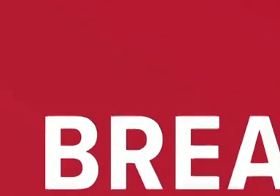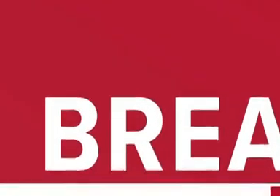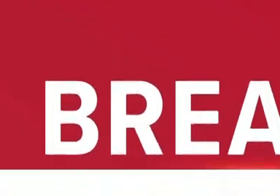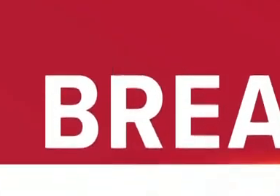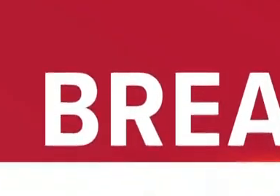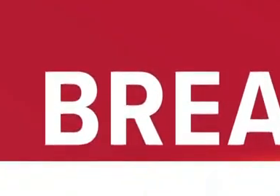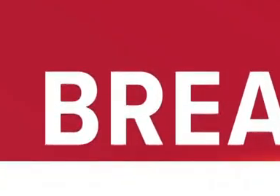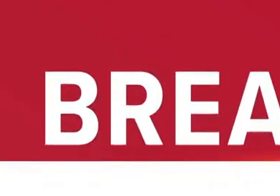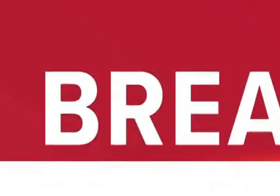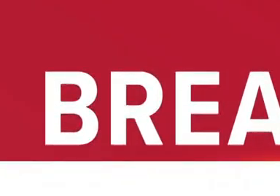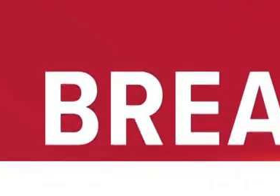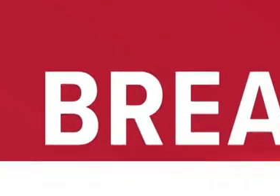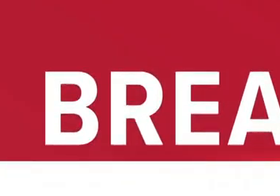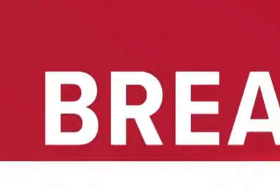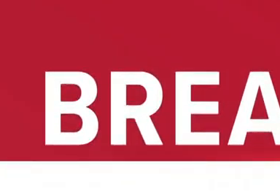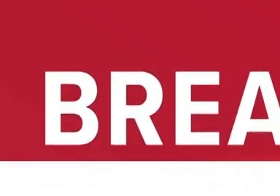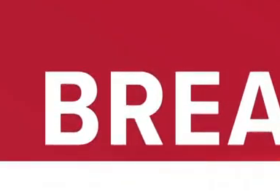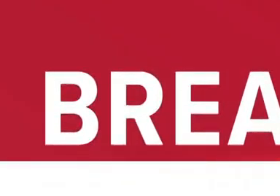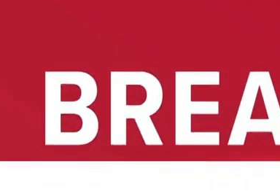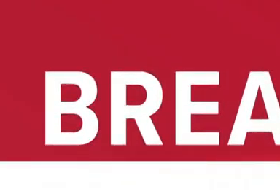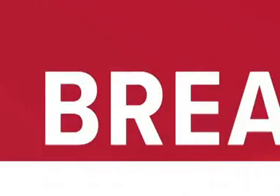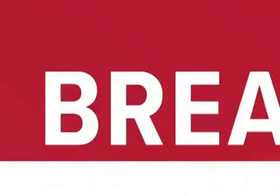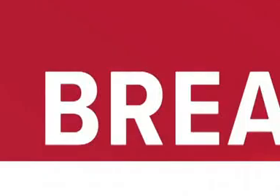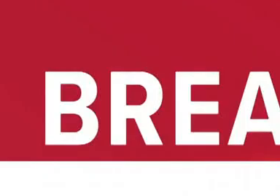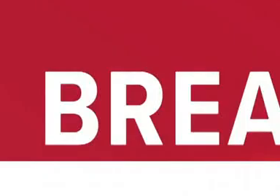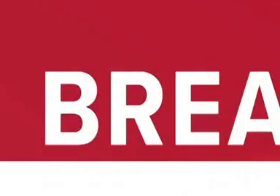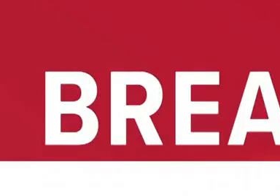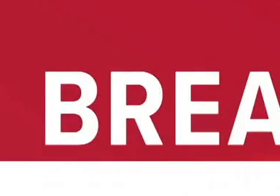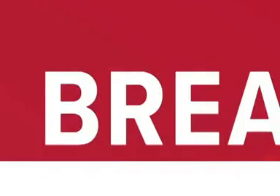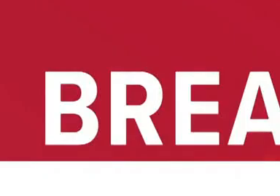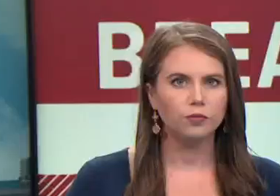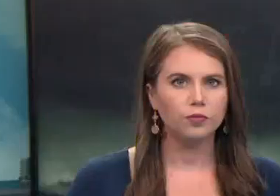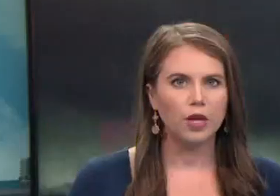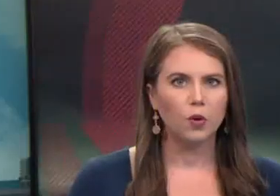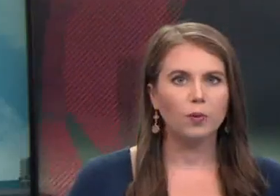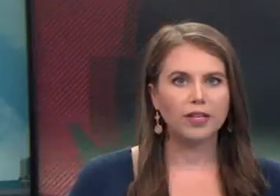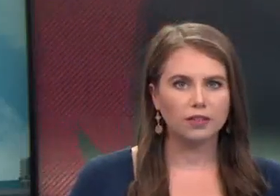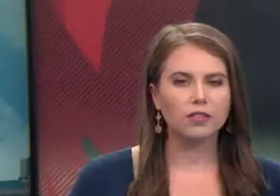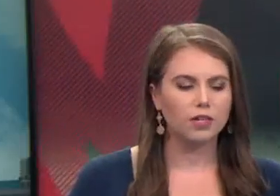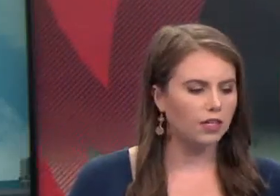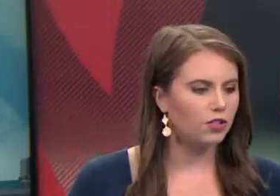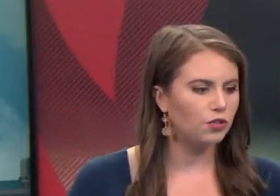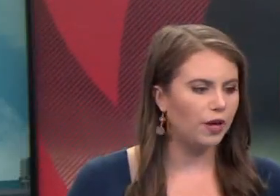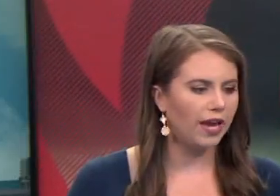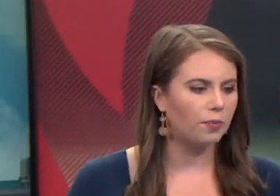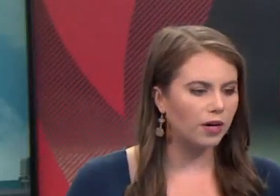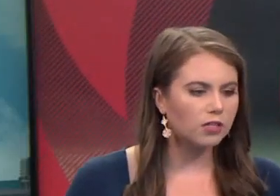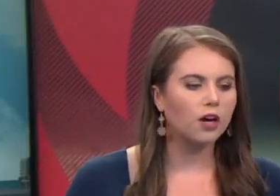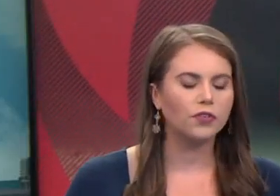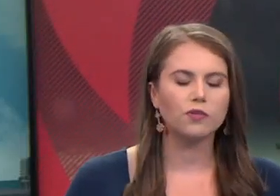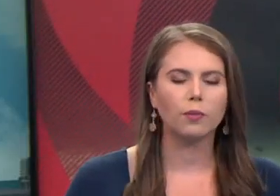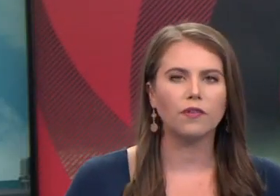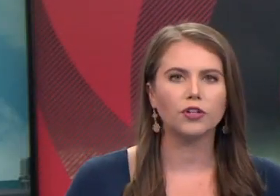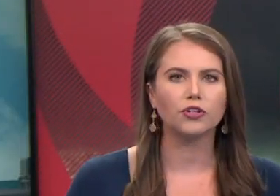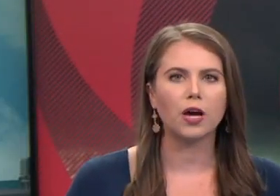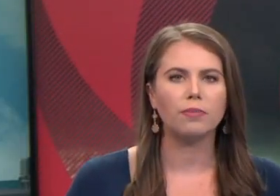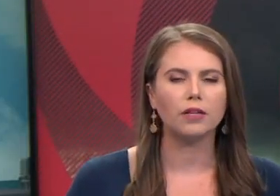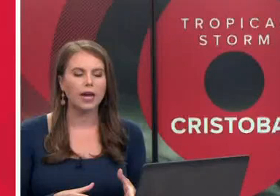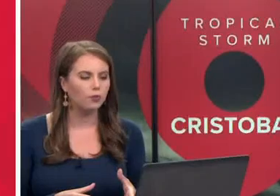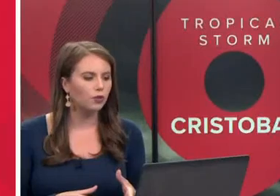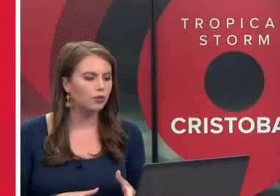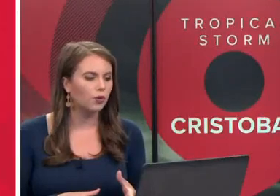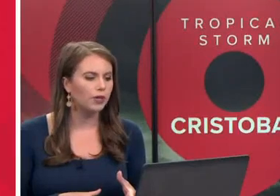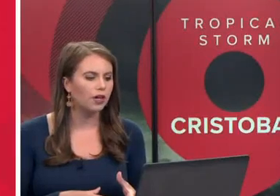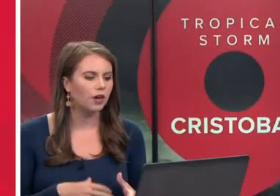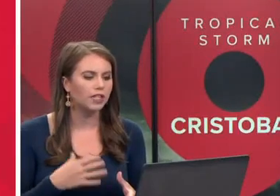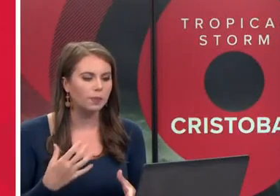From Channel 4's Eyewitness News, this is breaking news. We're about to listen in to a press conference from Governor John Bel